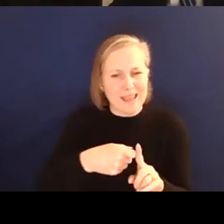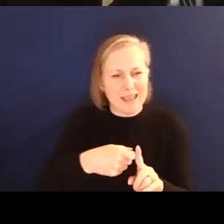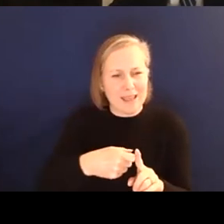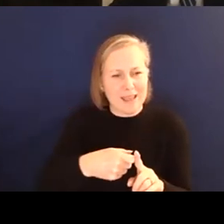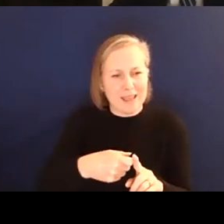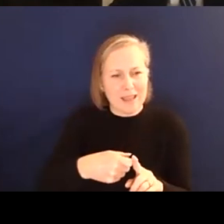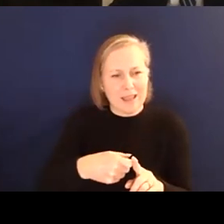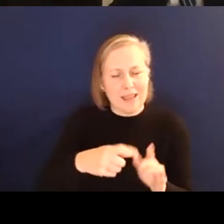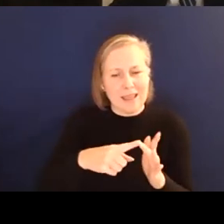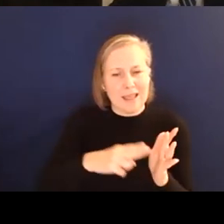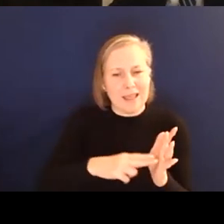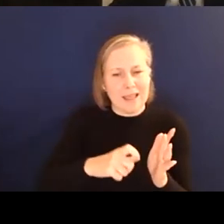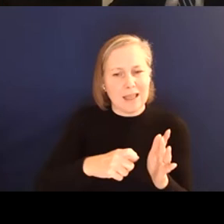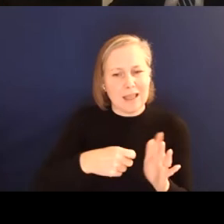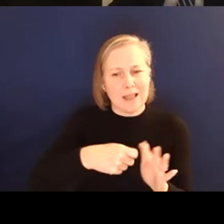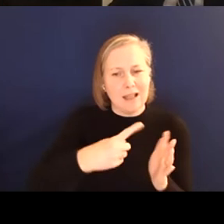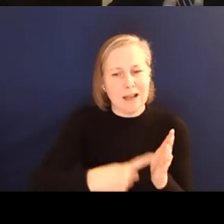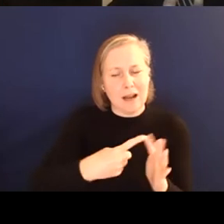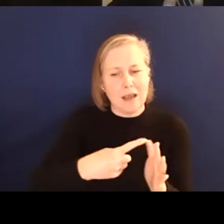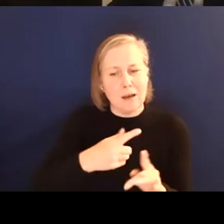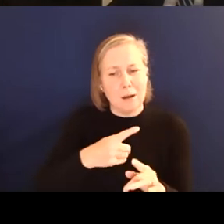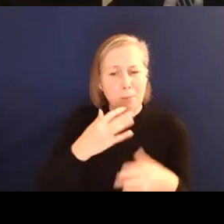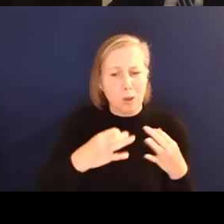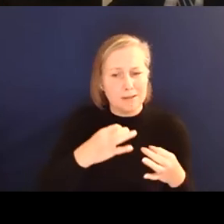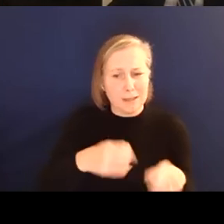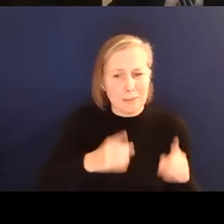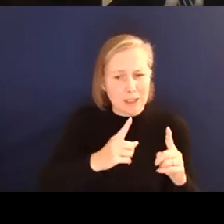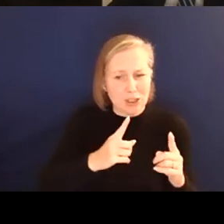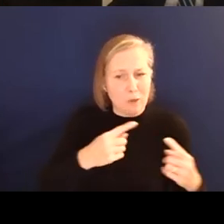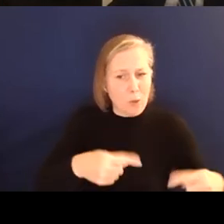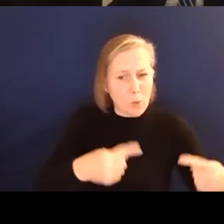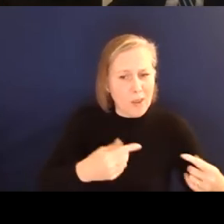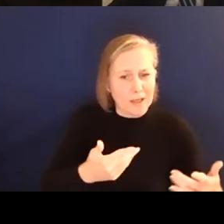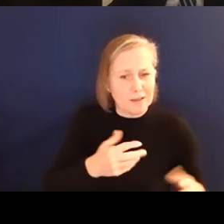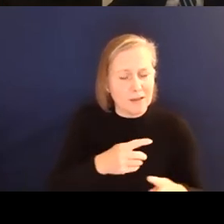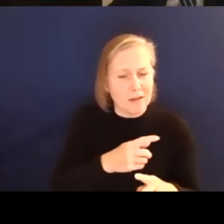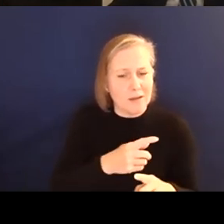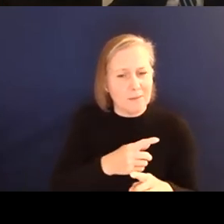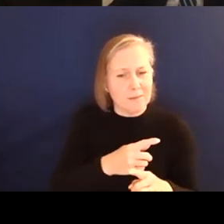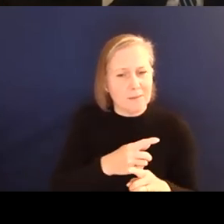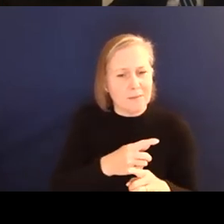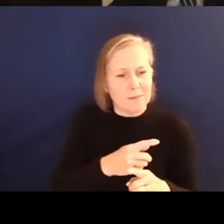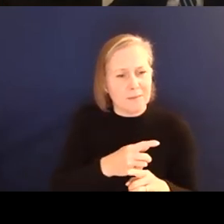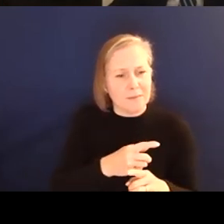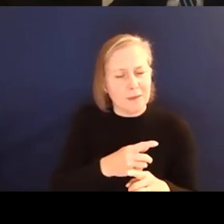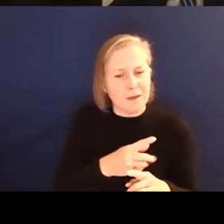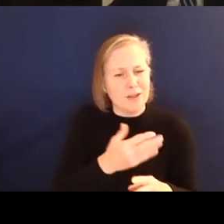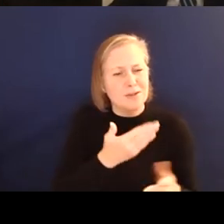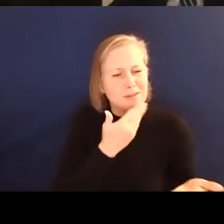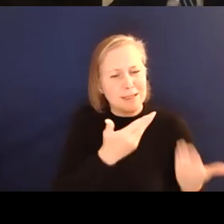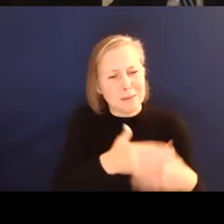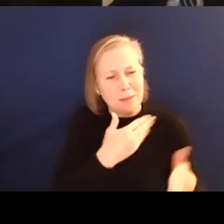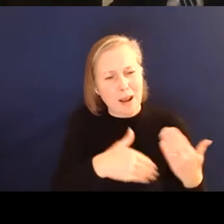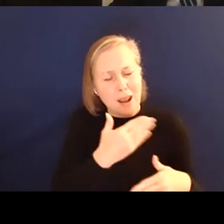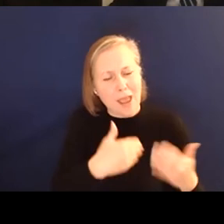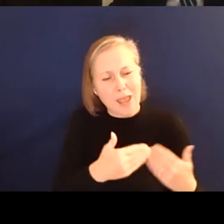policy manager at wheels for wellbeing. Kay welcome. You're going to tell us about another form of transport, but this one's kind of